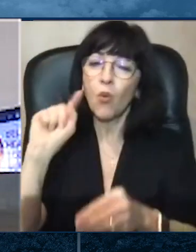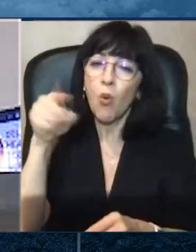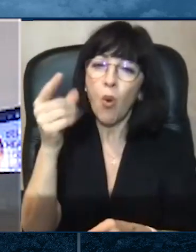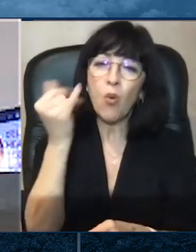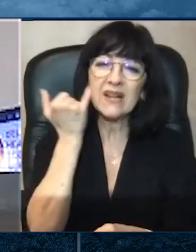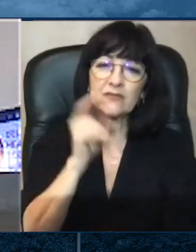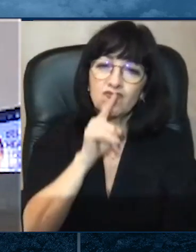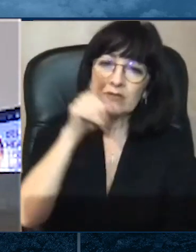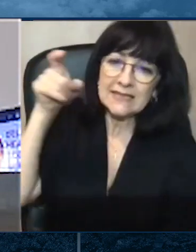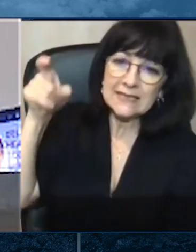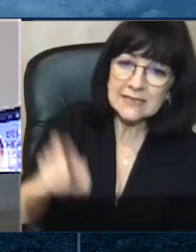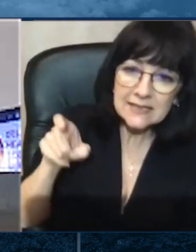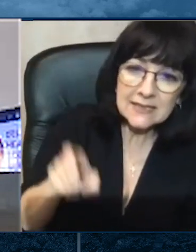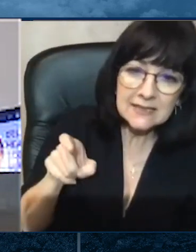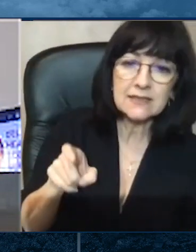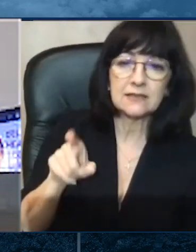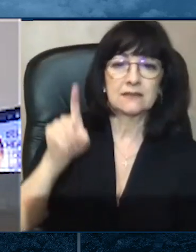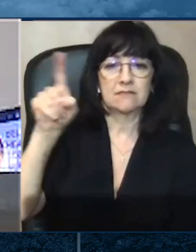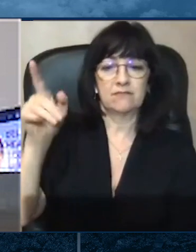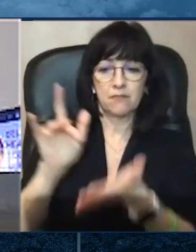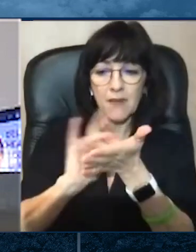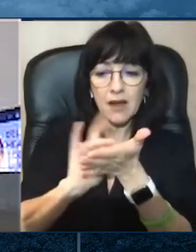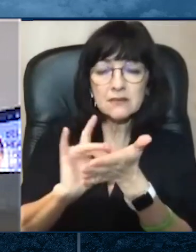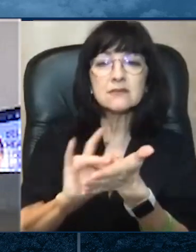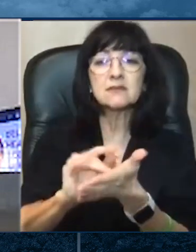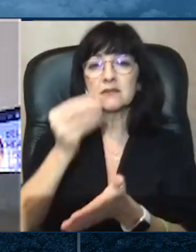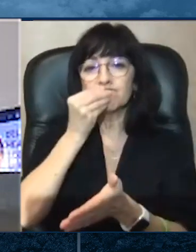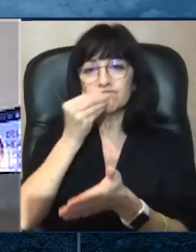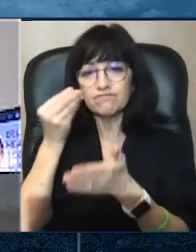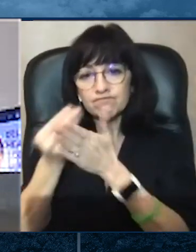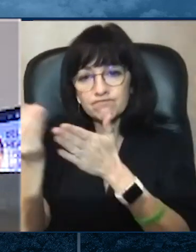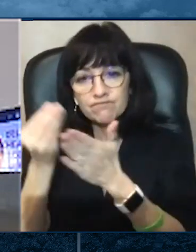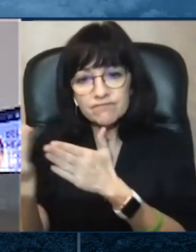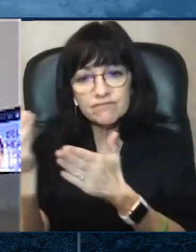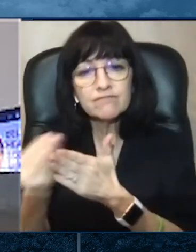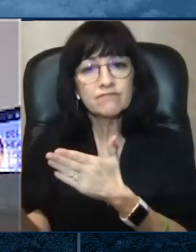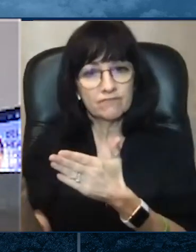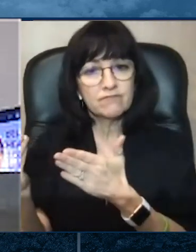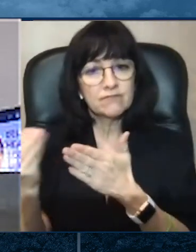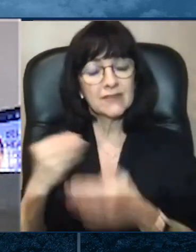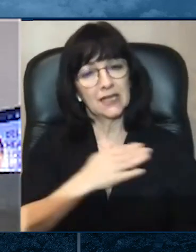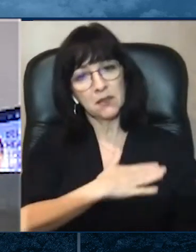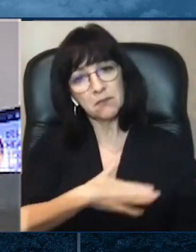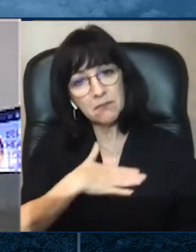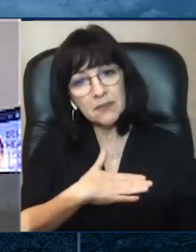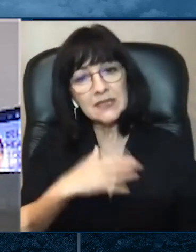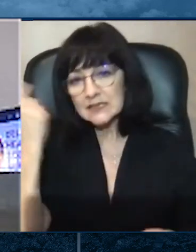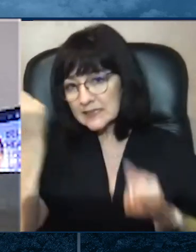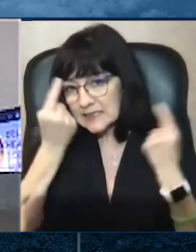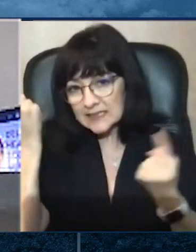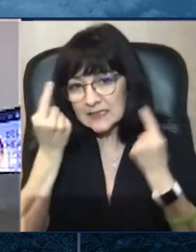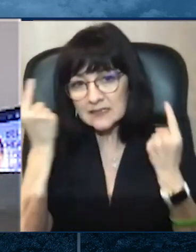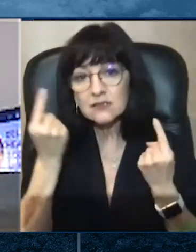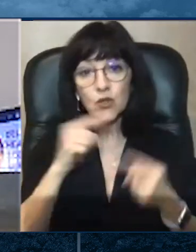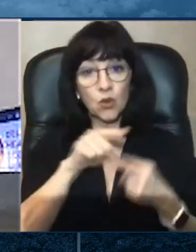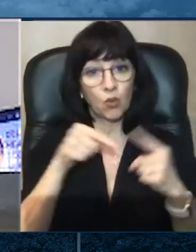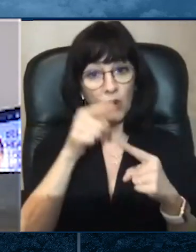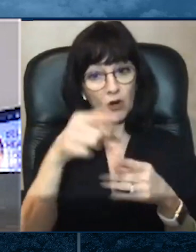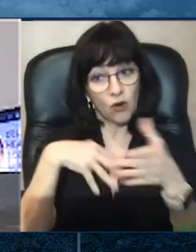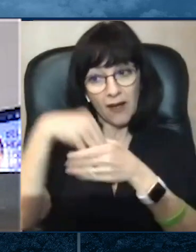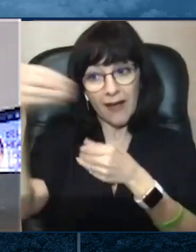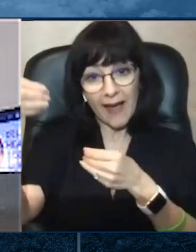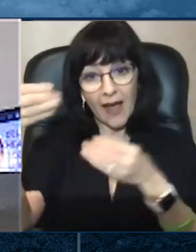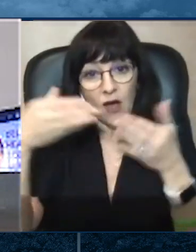to work if we are in an essential room. And please consider wearing a cloth face mask when you do go out.